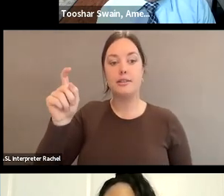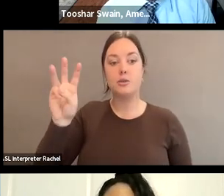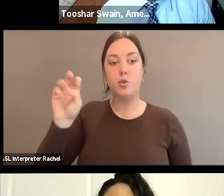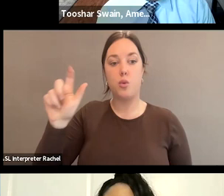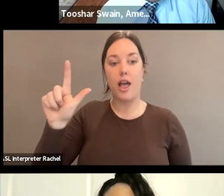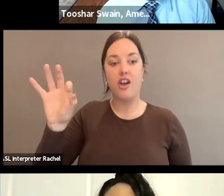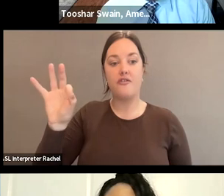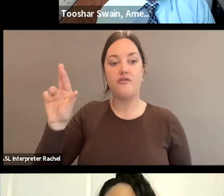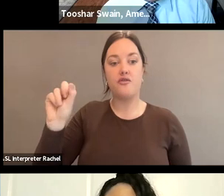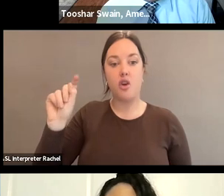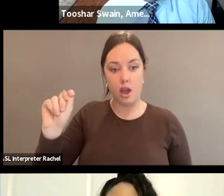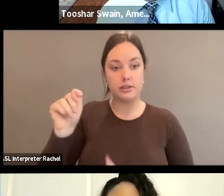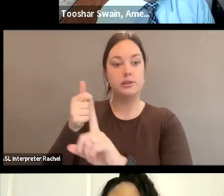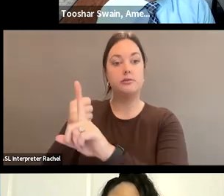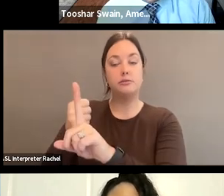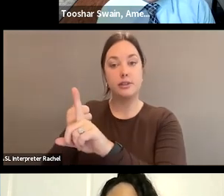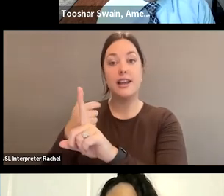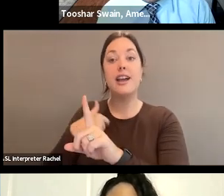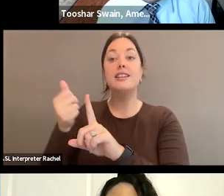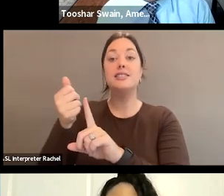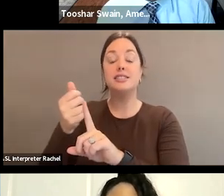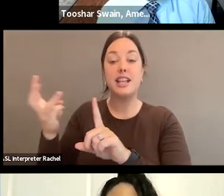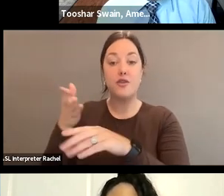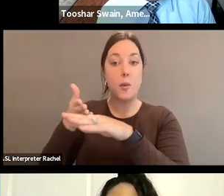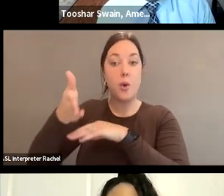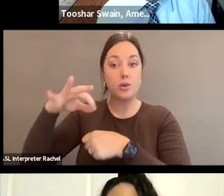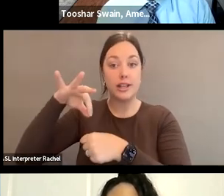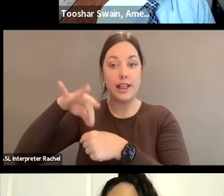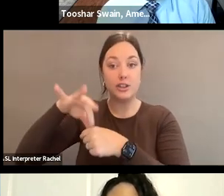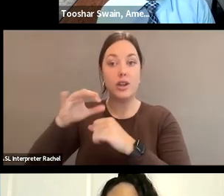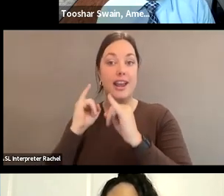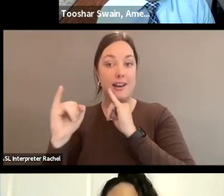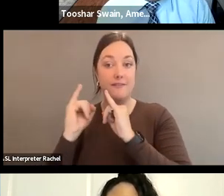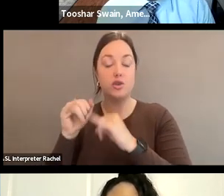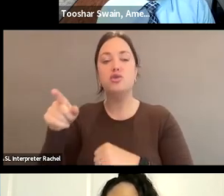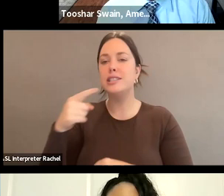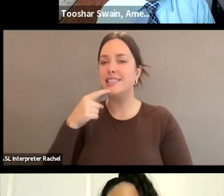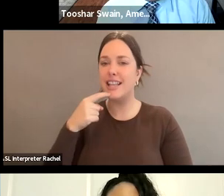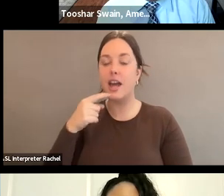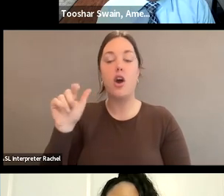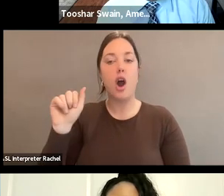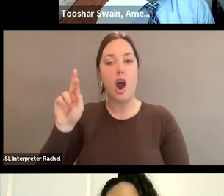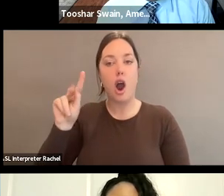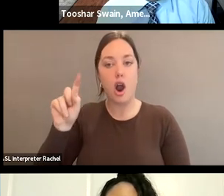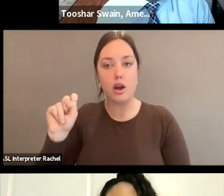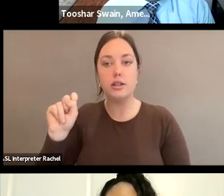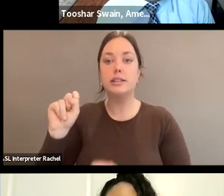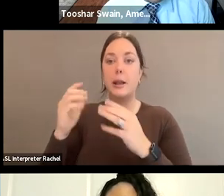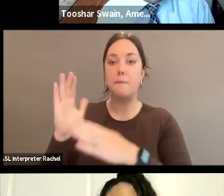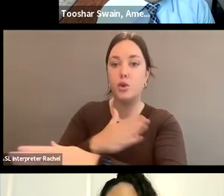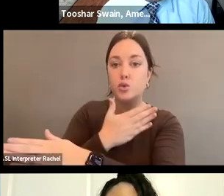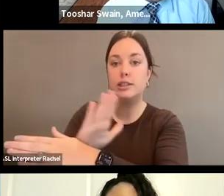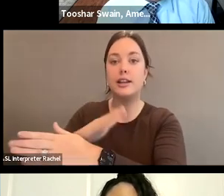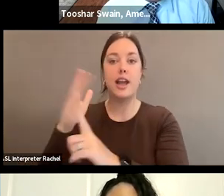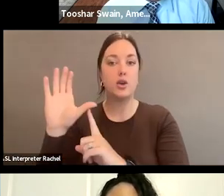who, on several post-election interviews, has said that the arts, music, and culture